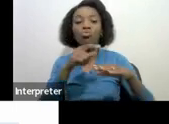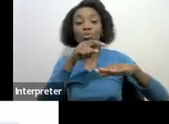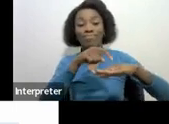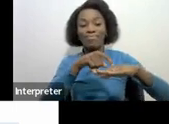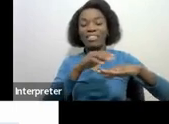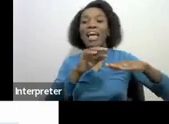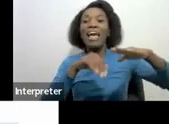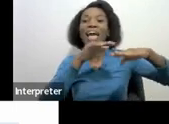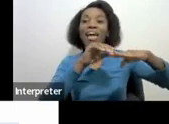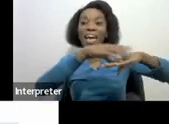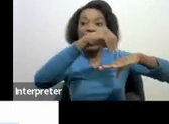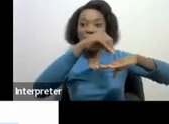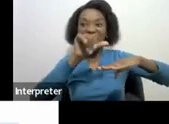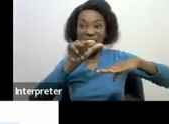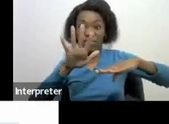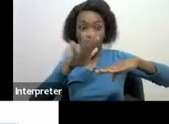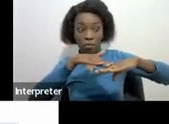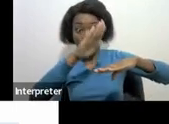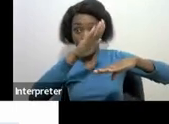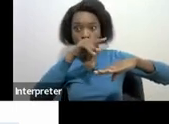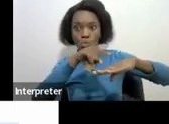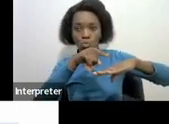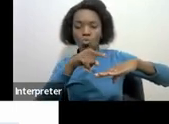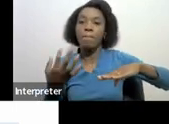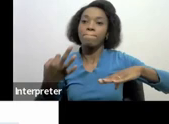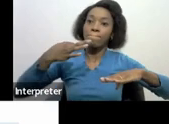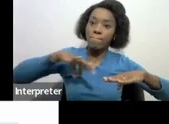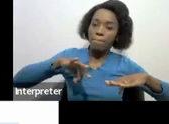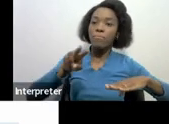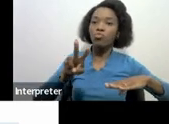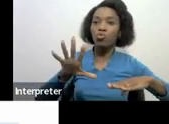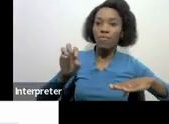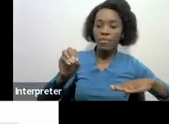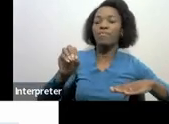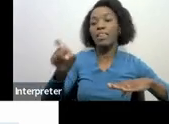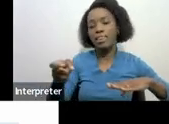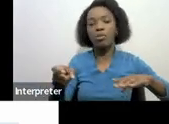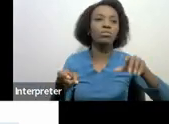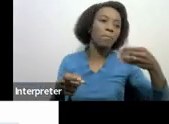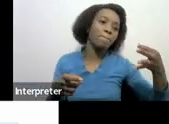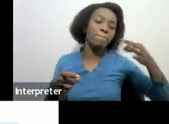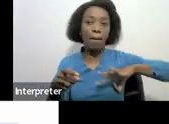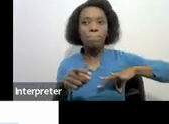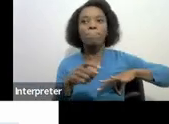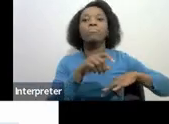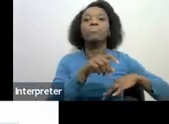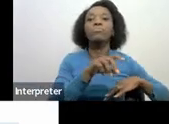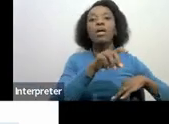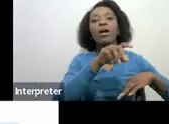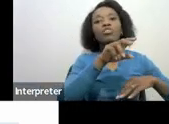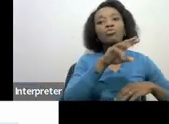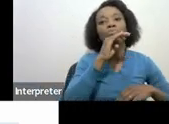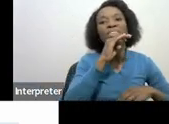and receives an income of $240,000 from agent A and $80,000 from agent B during the 2022